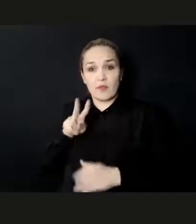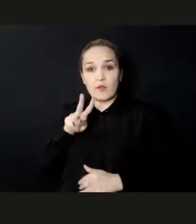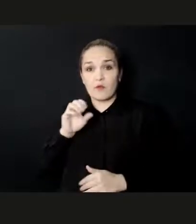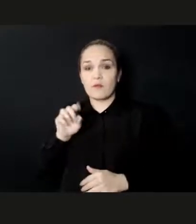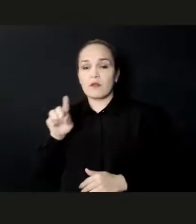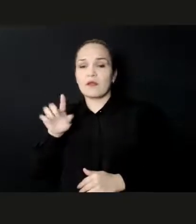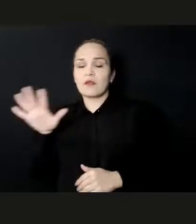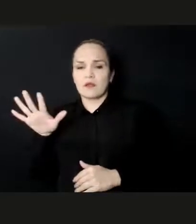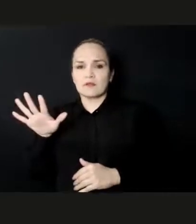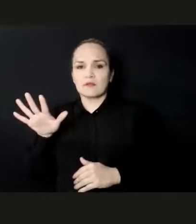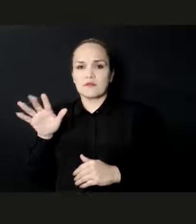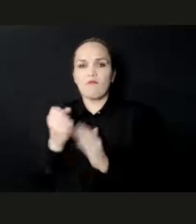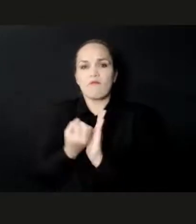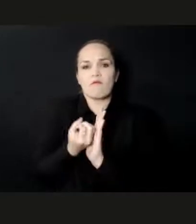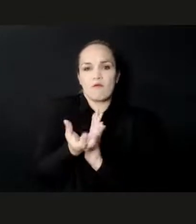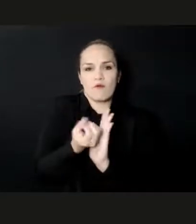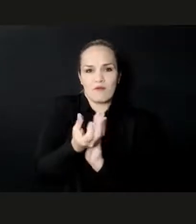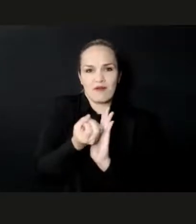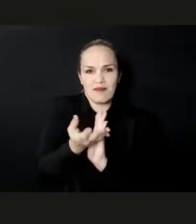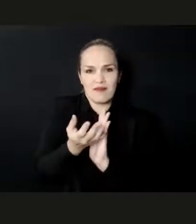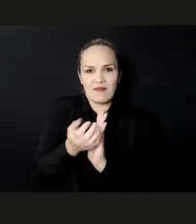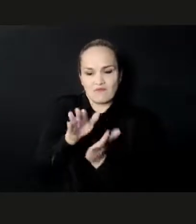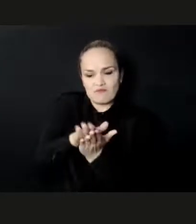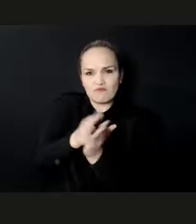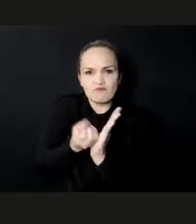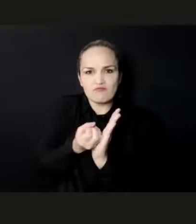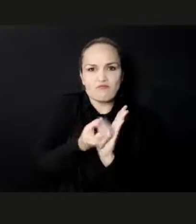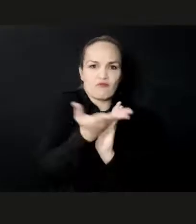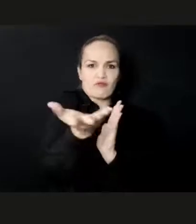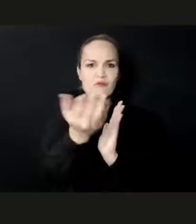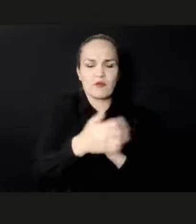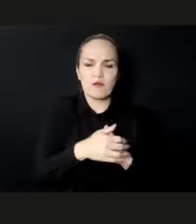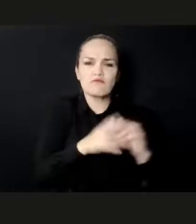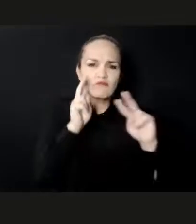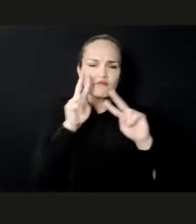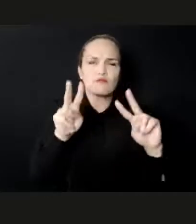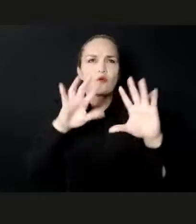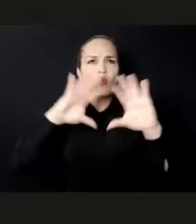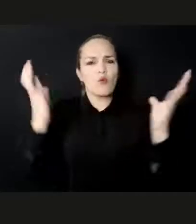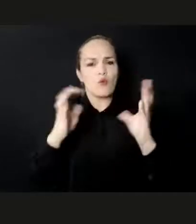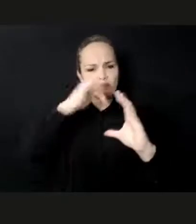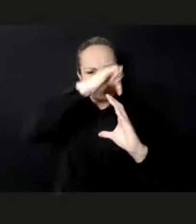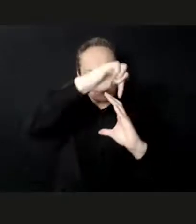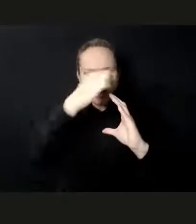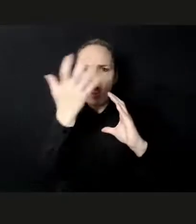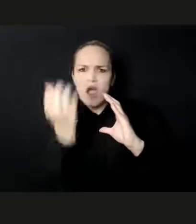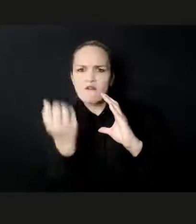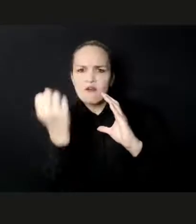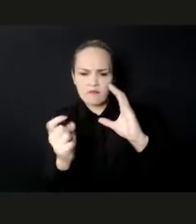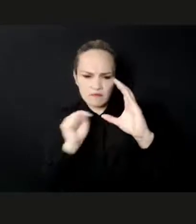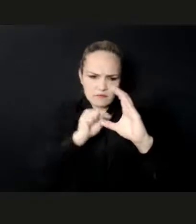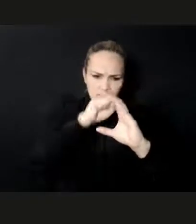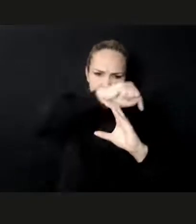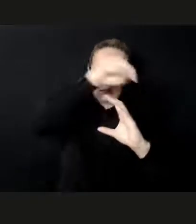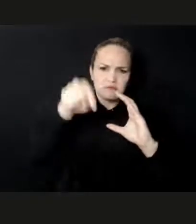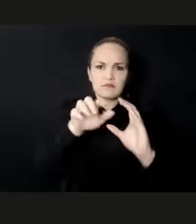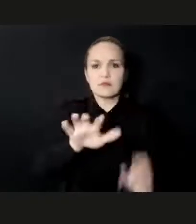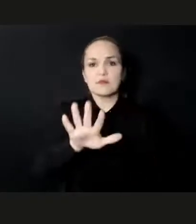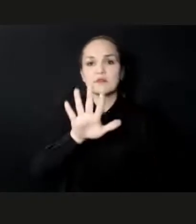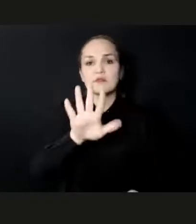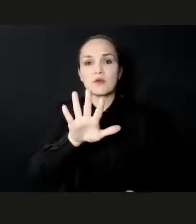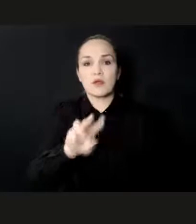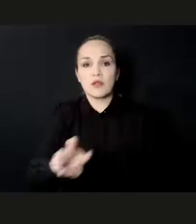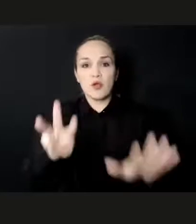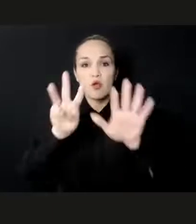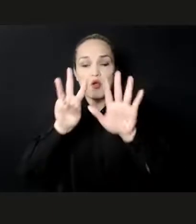Middle East region 58 billion U.S. dollars in revenues and 2.4